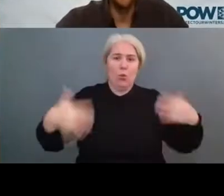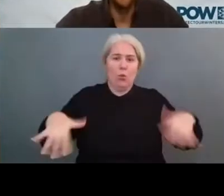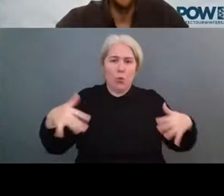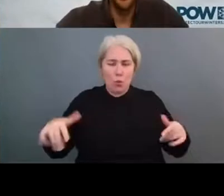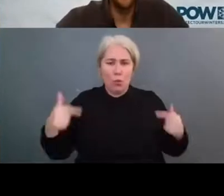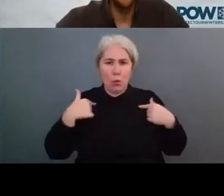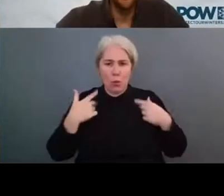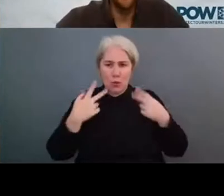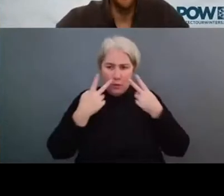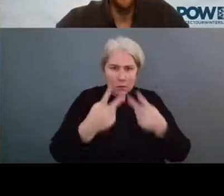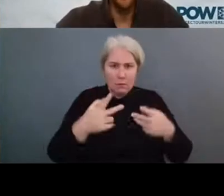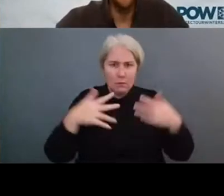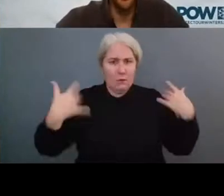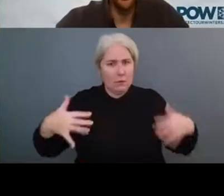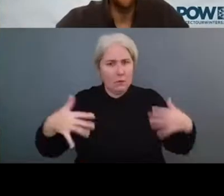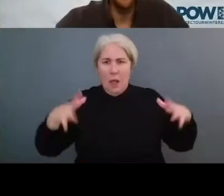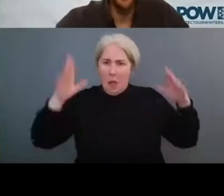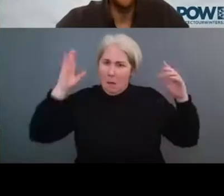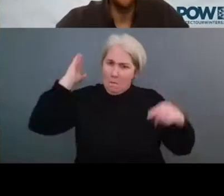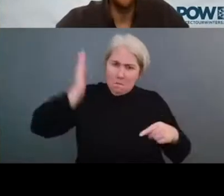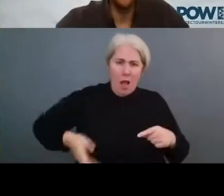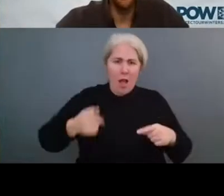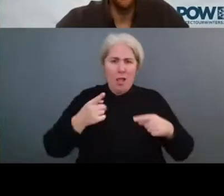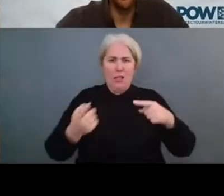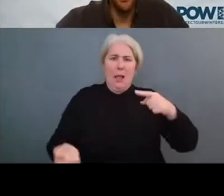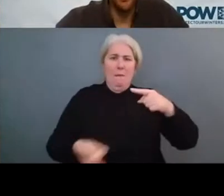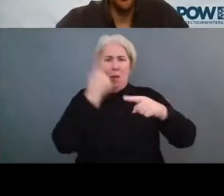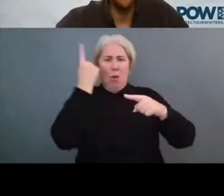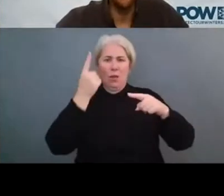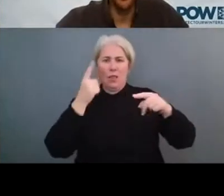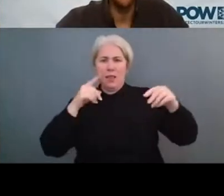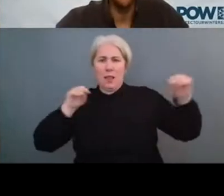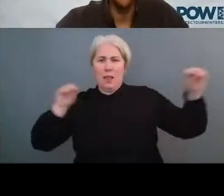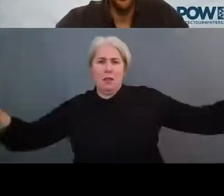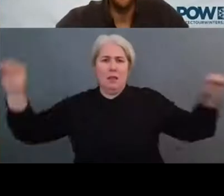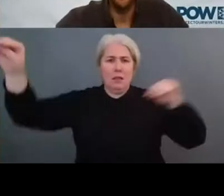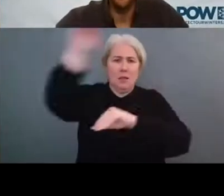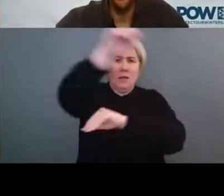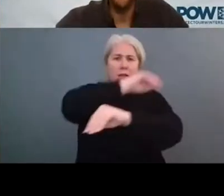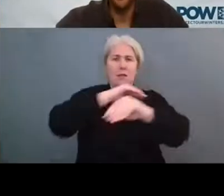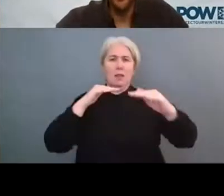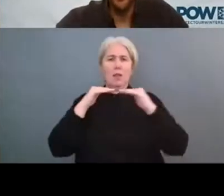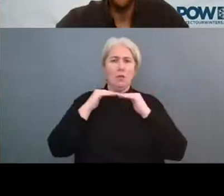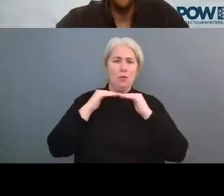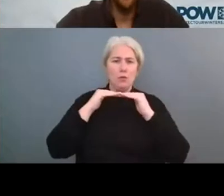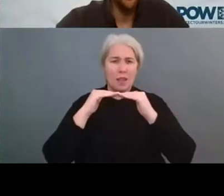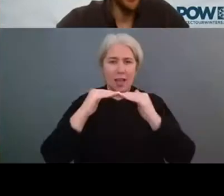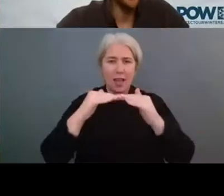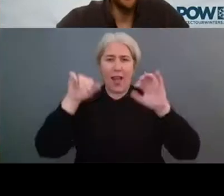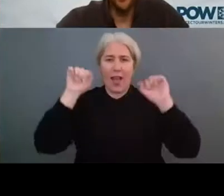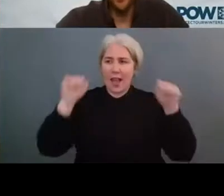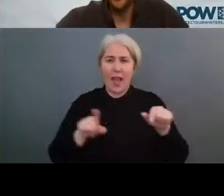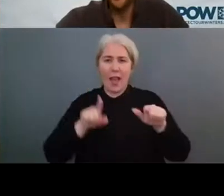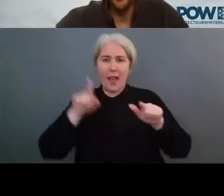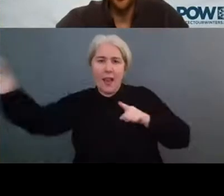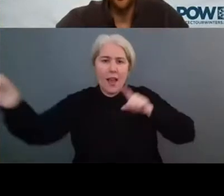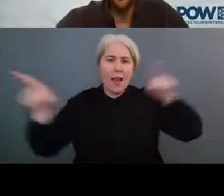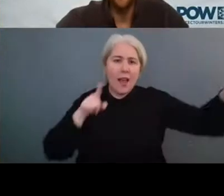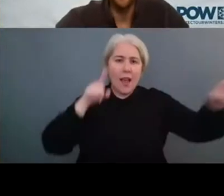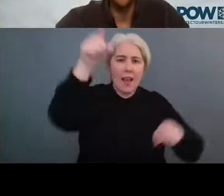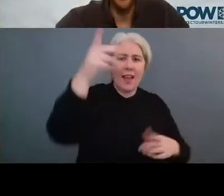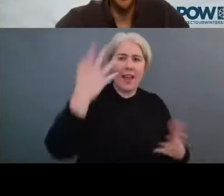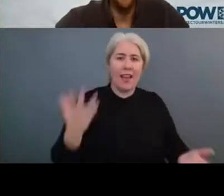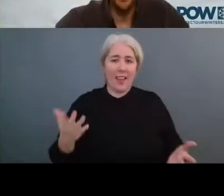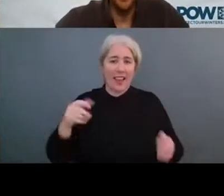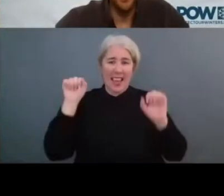and mobility. We know that this is a huge sector where we produce emissions when it comes to outdoor travel. So there's different things you can